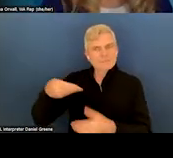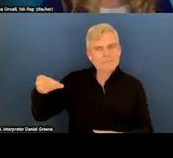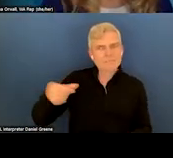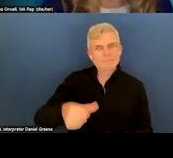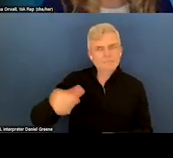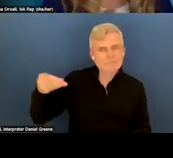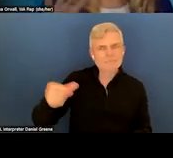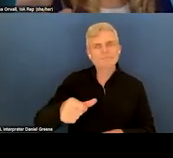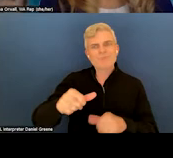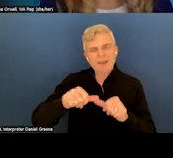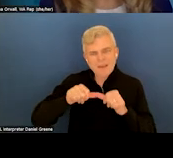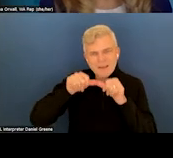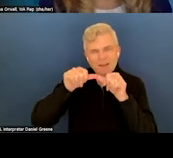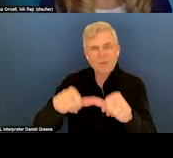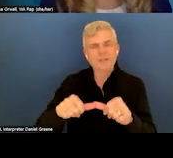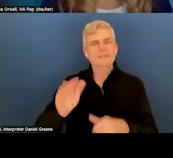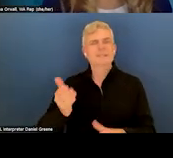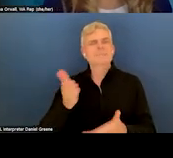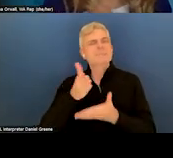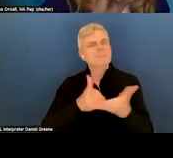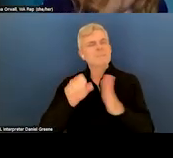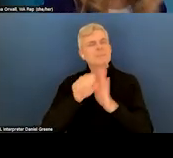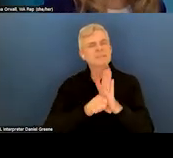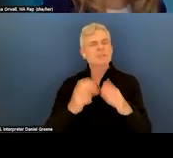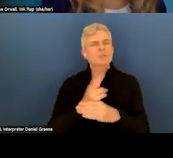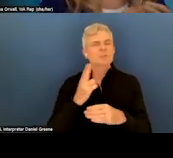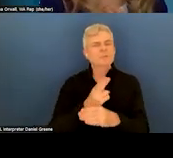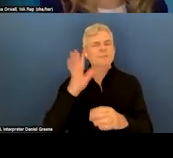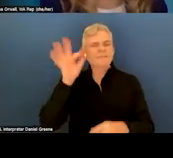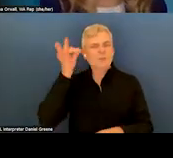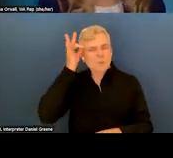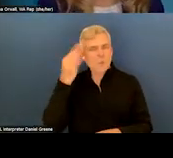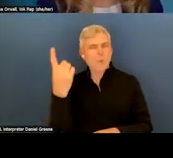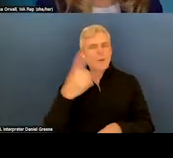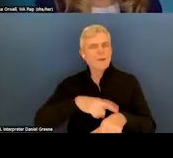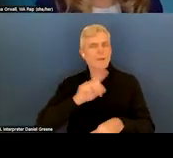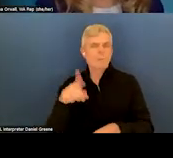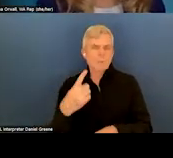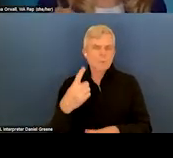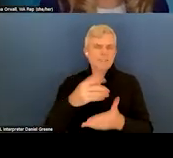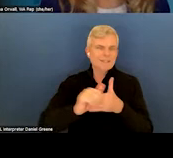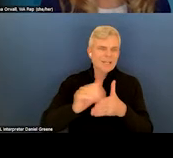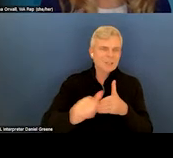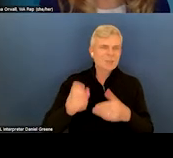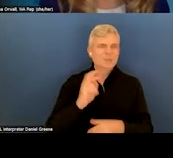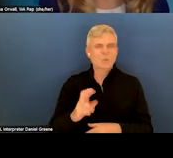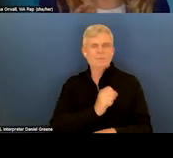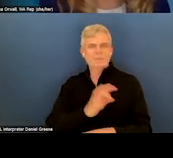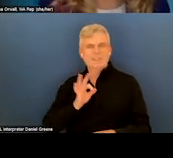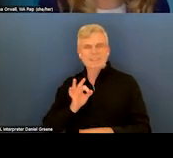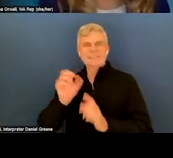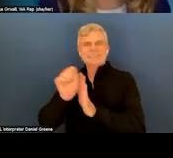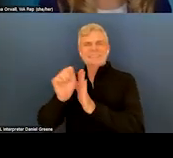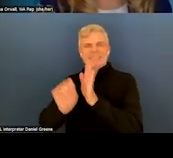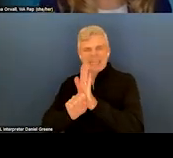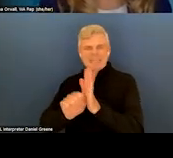are using maybe the federal one-time-only dollars or one-time-only state dollars. And it's hard to hire that workforce without really